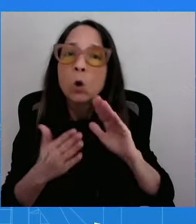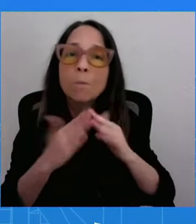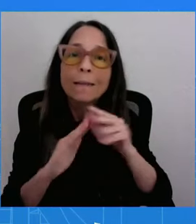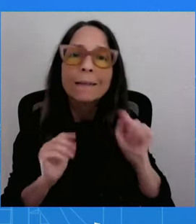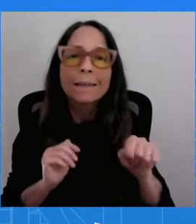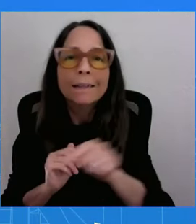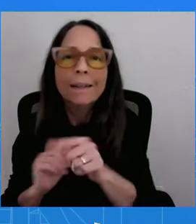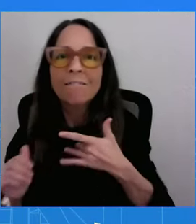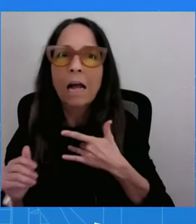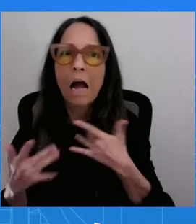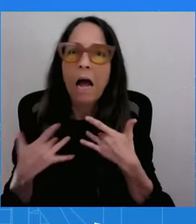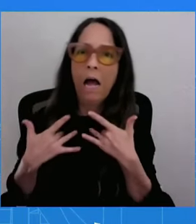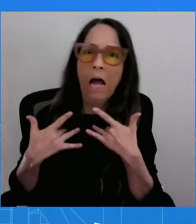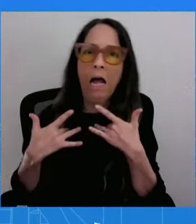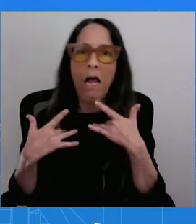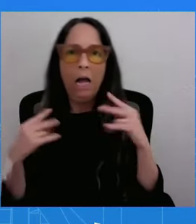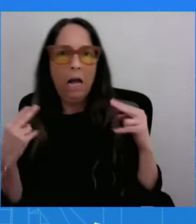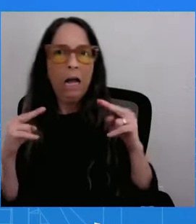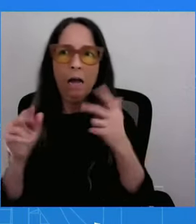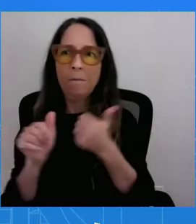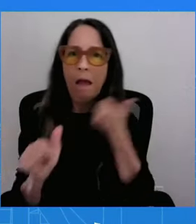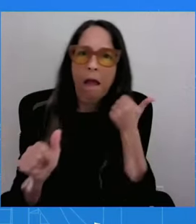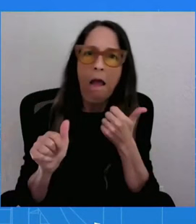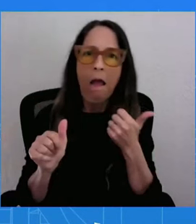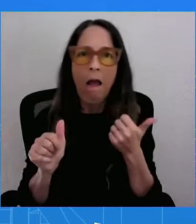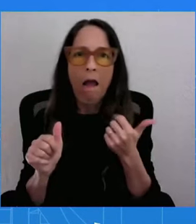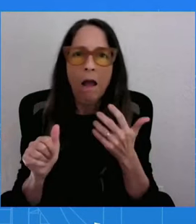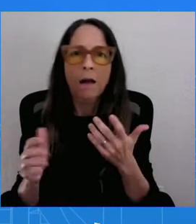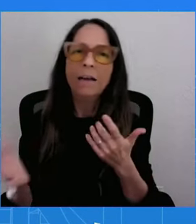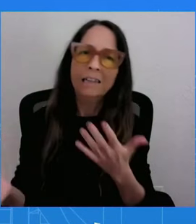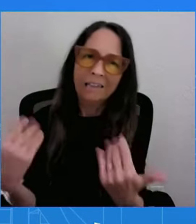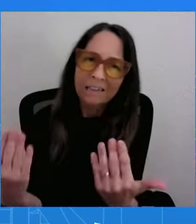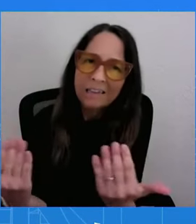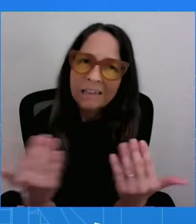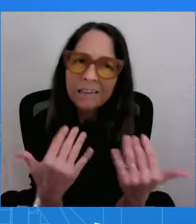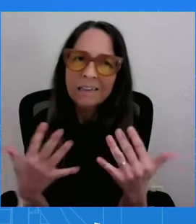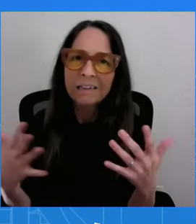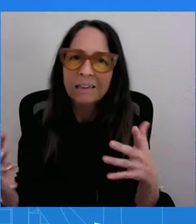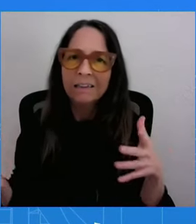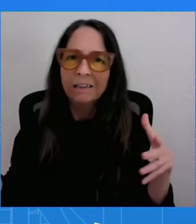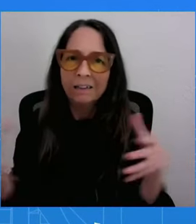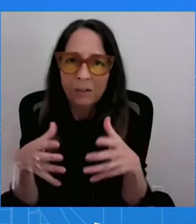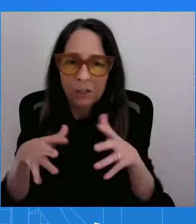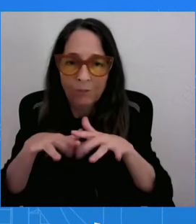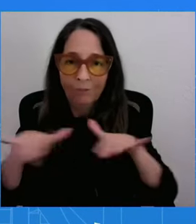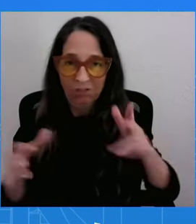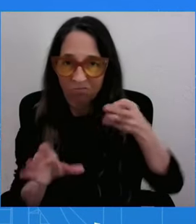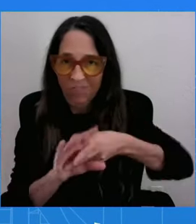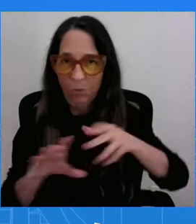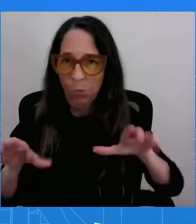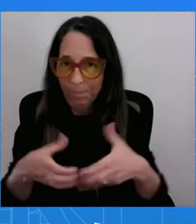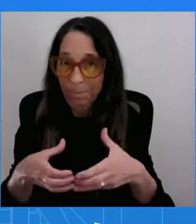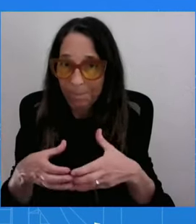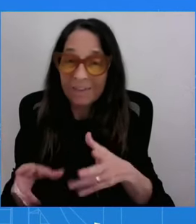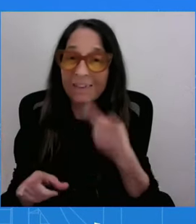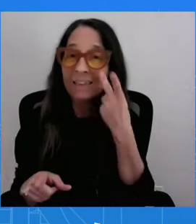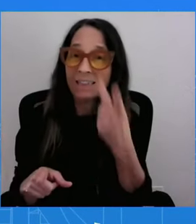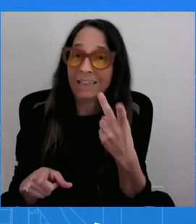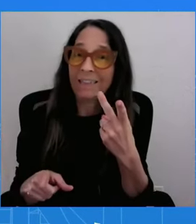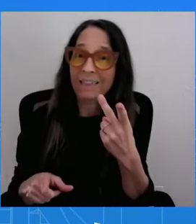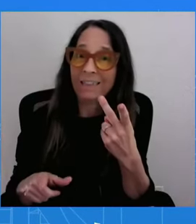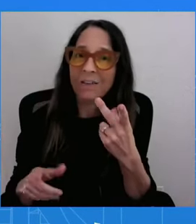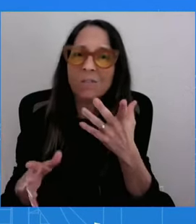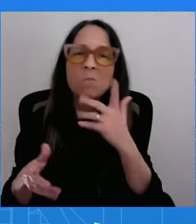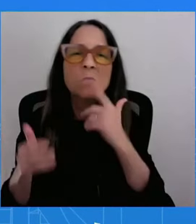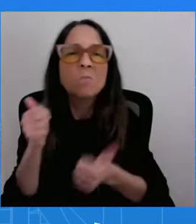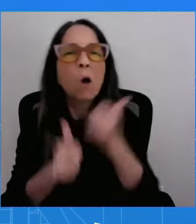do. And you see that. This is the most diverse administration in modern political history. I think that